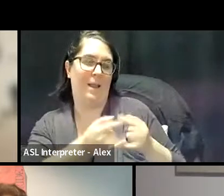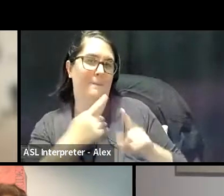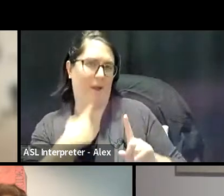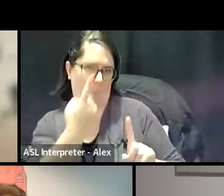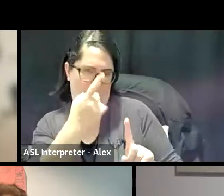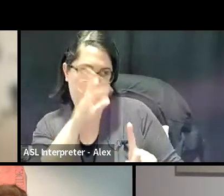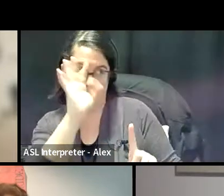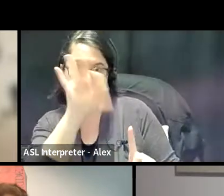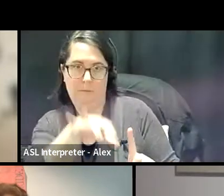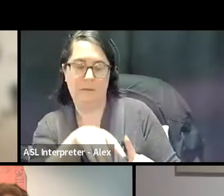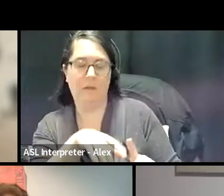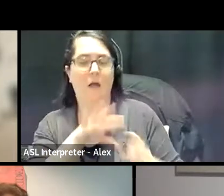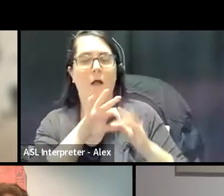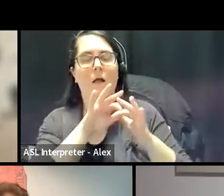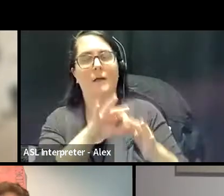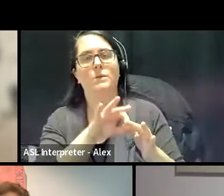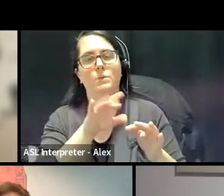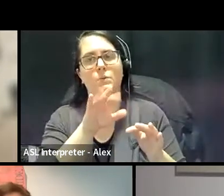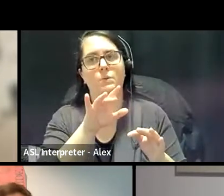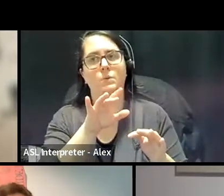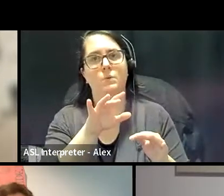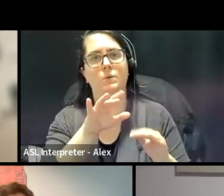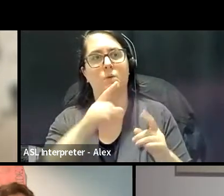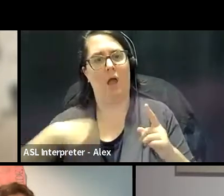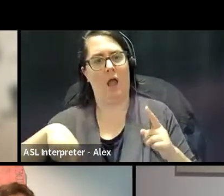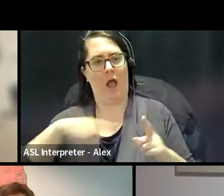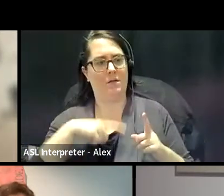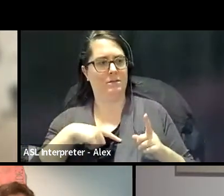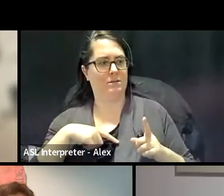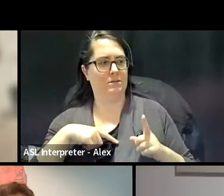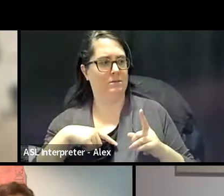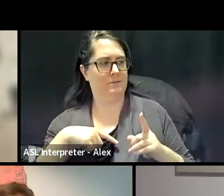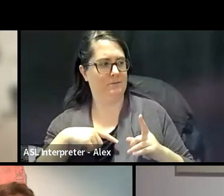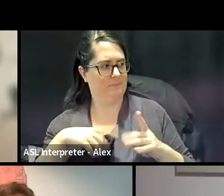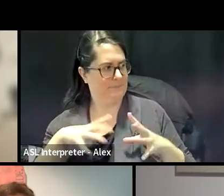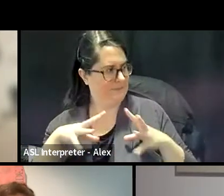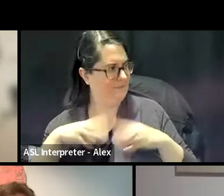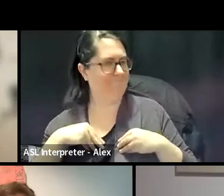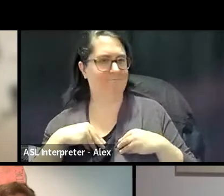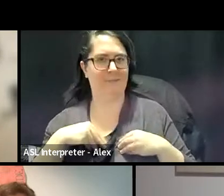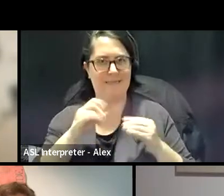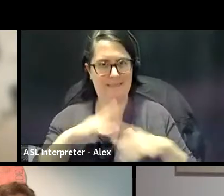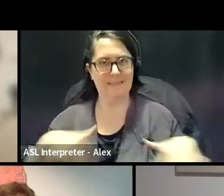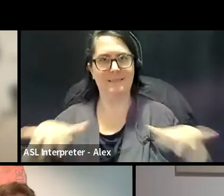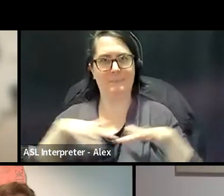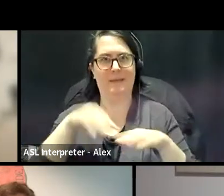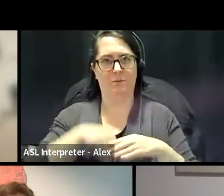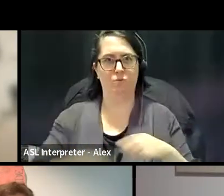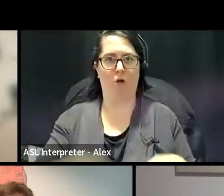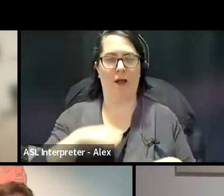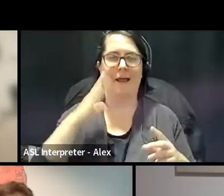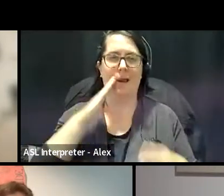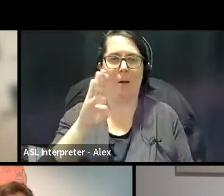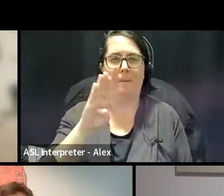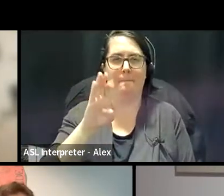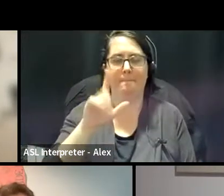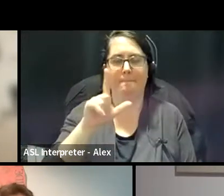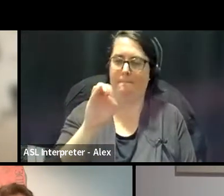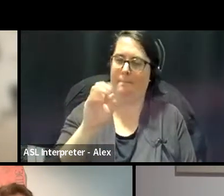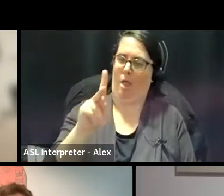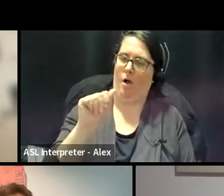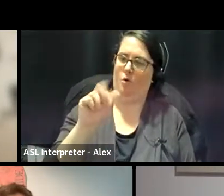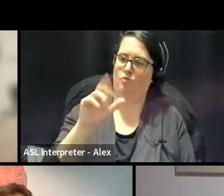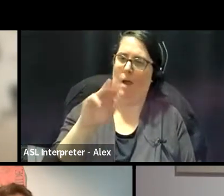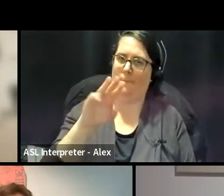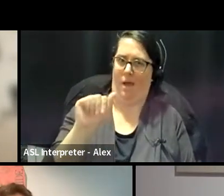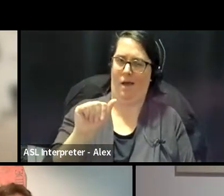one thing about us taking space in pride. And I'm, and here you're talking about blockorama, right. And in